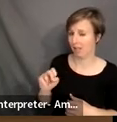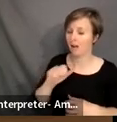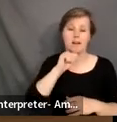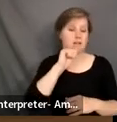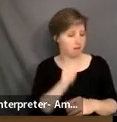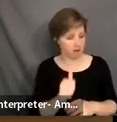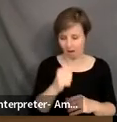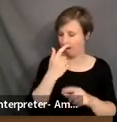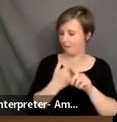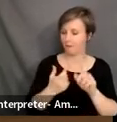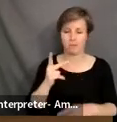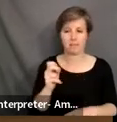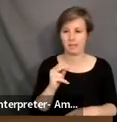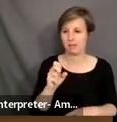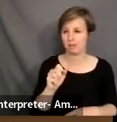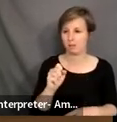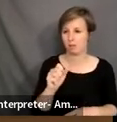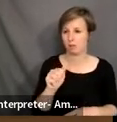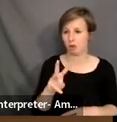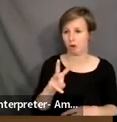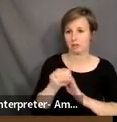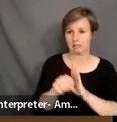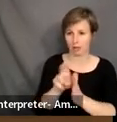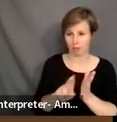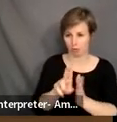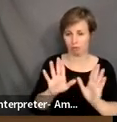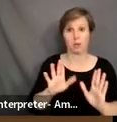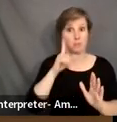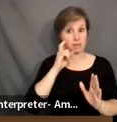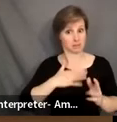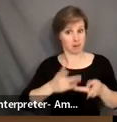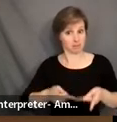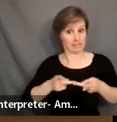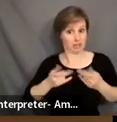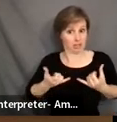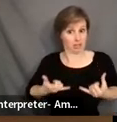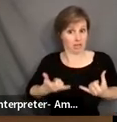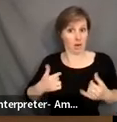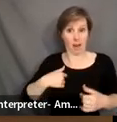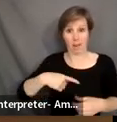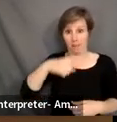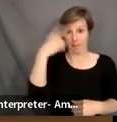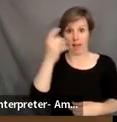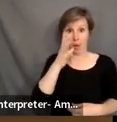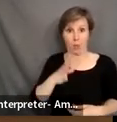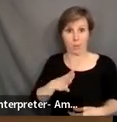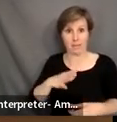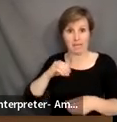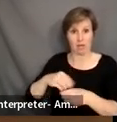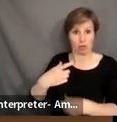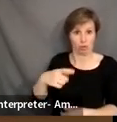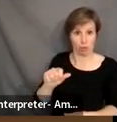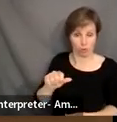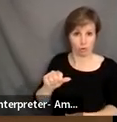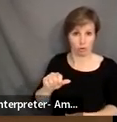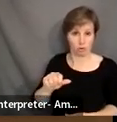University. This is important, giving my positionality as a Black woman in Georgia and the